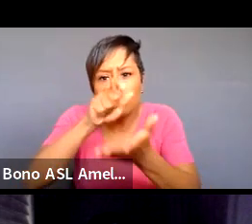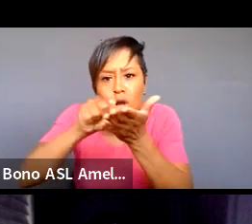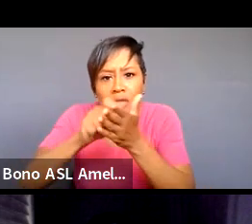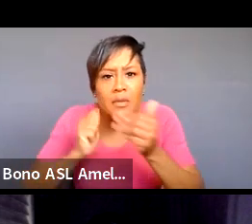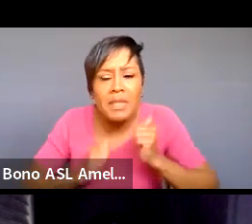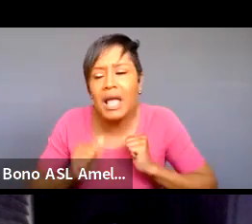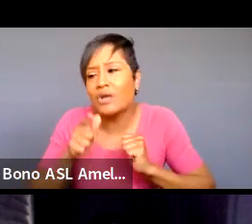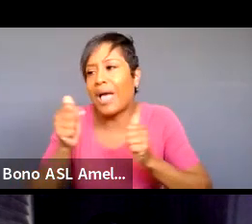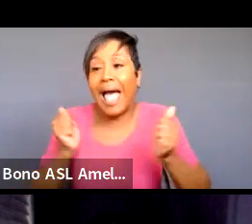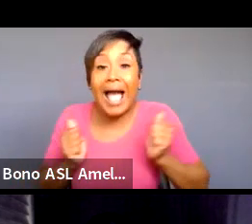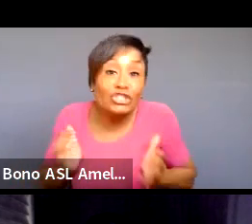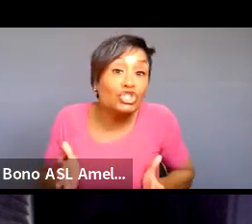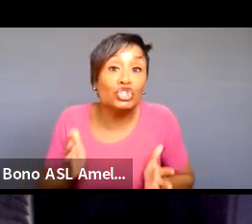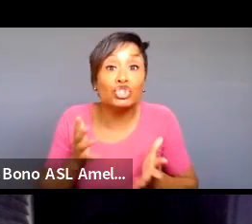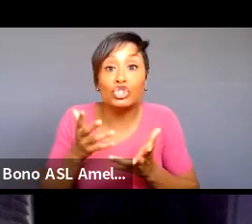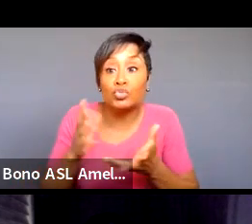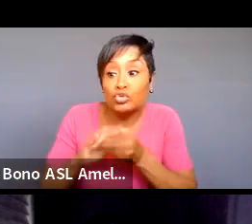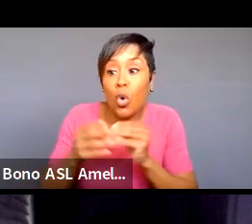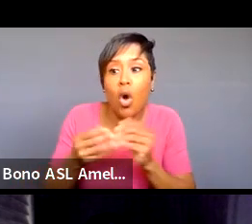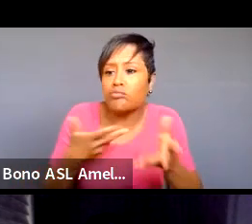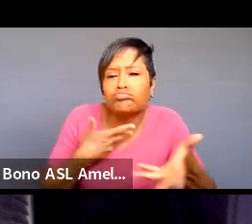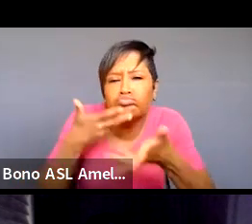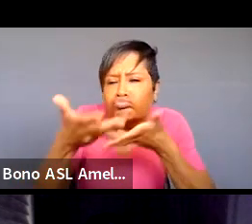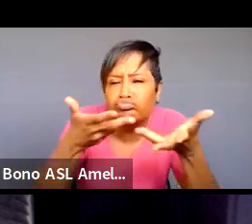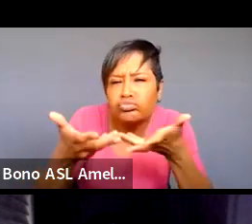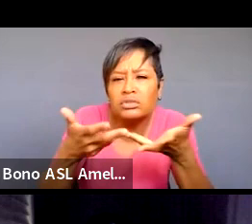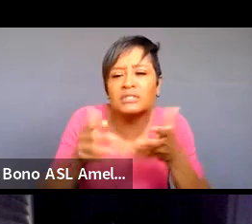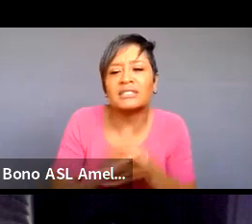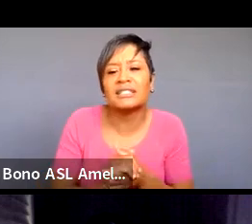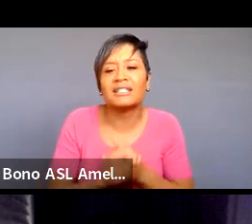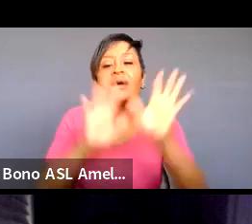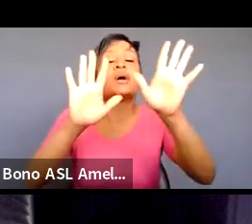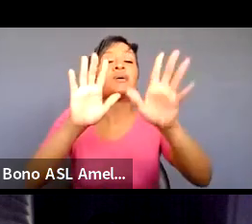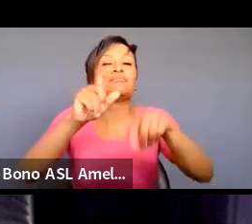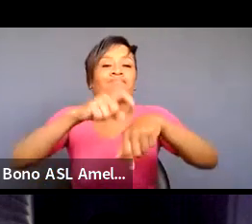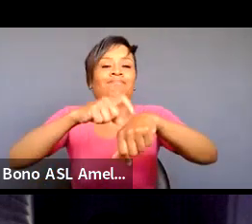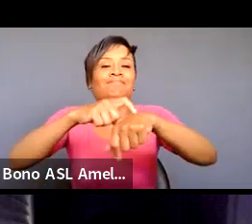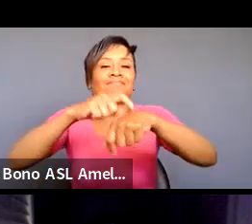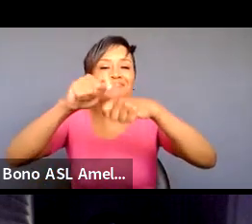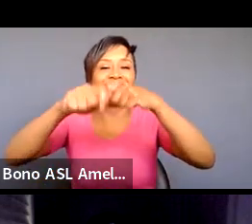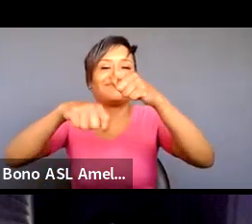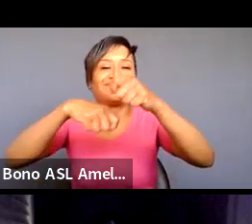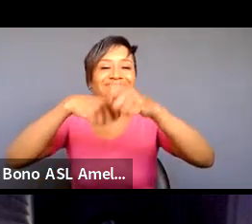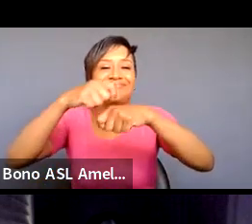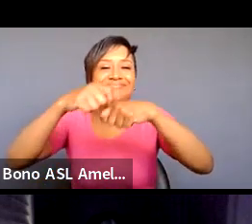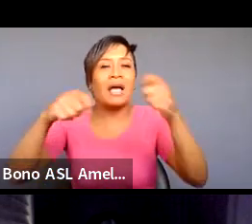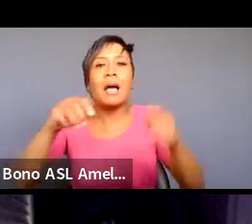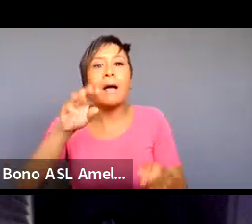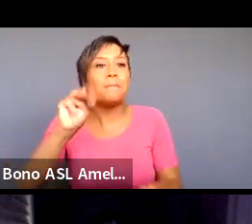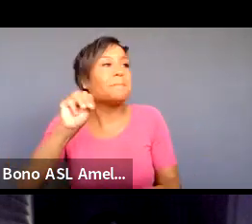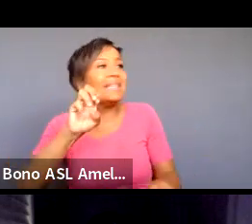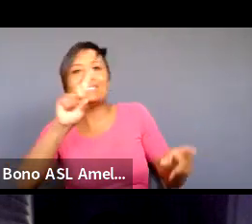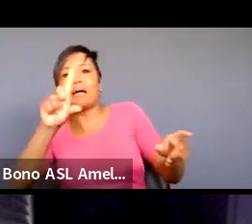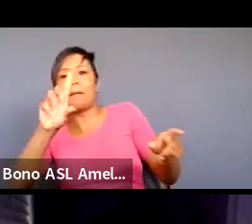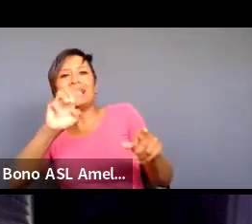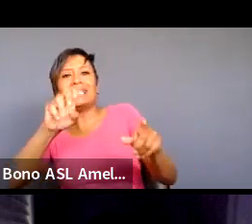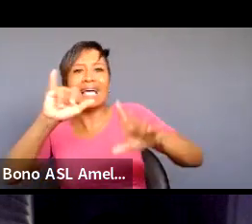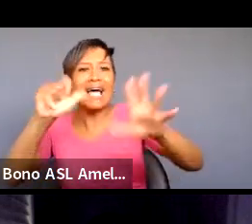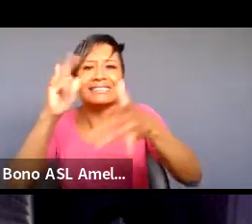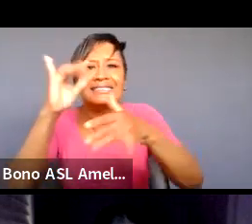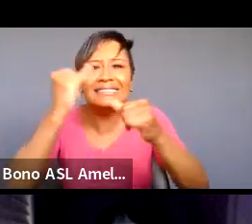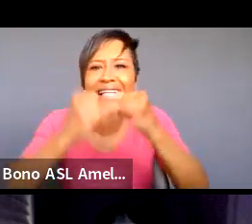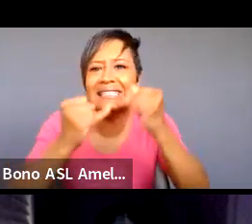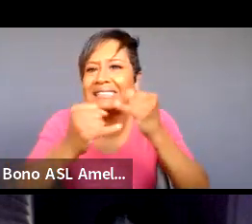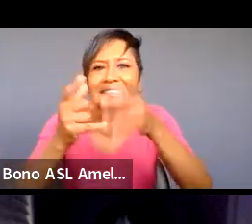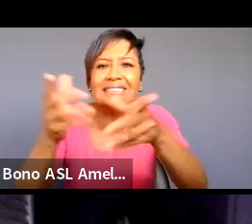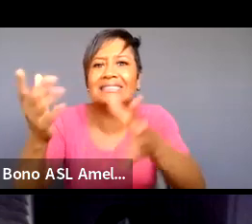the actor who wants to tell these stories we have to wrap up um because we're i was gonna say like is there is there like any last minute